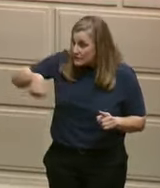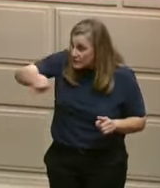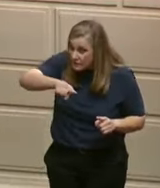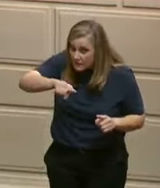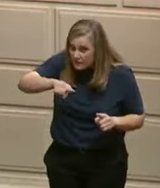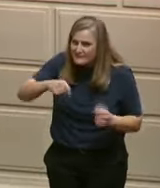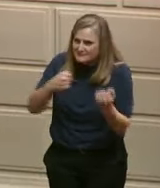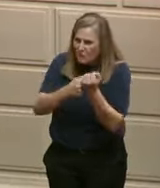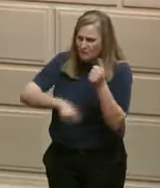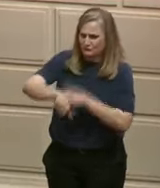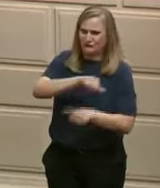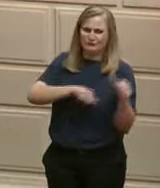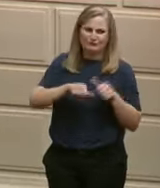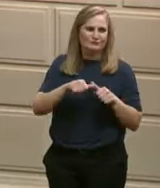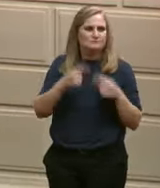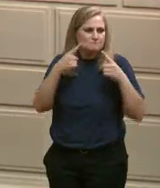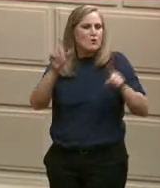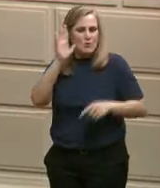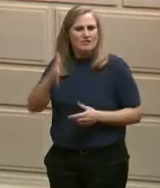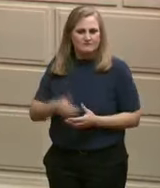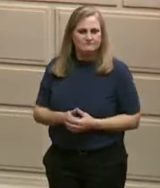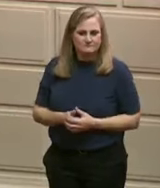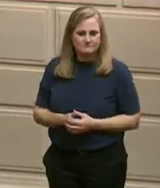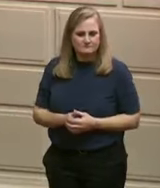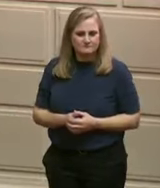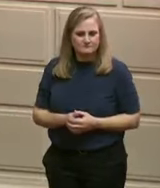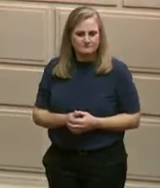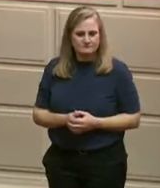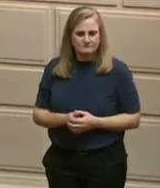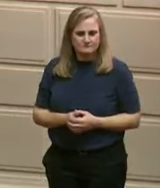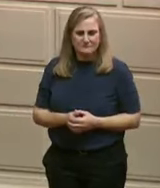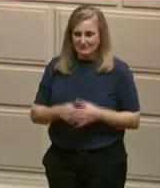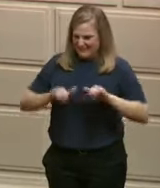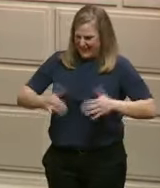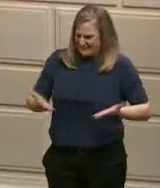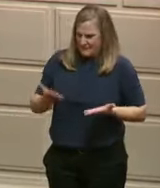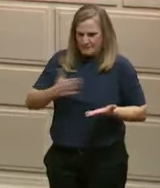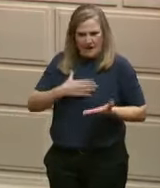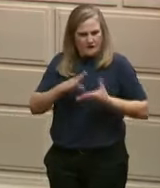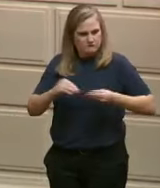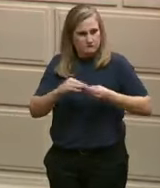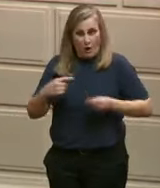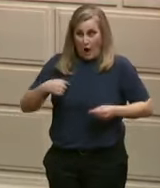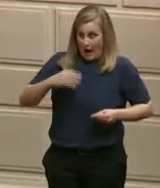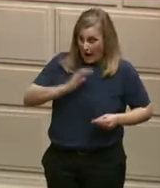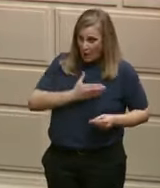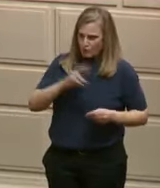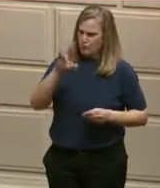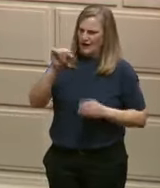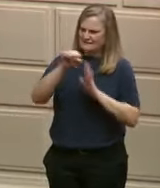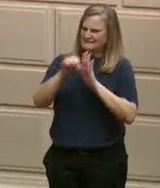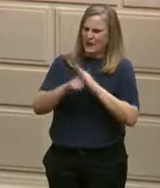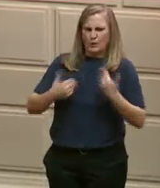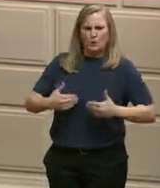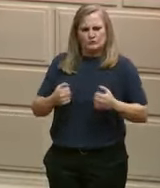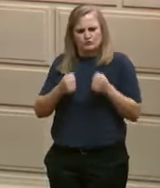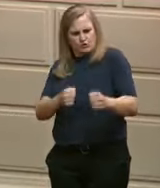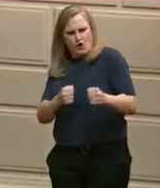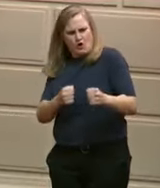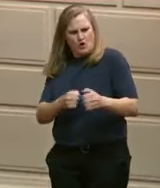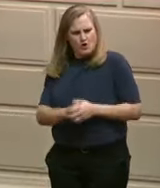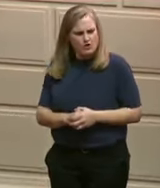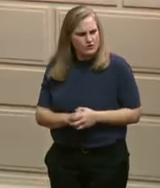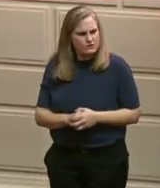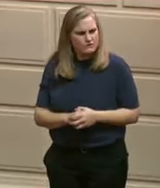The state of the state is strong. The future is bright. And our very best is